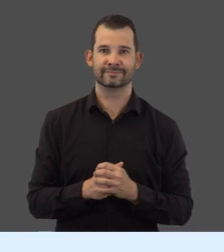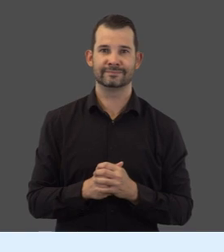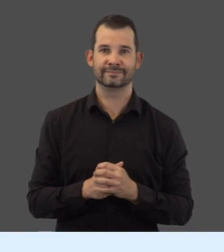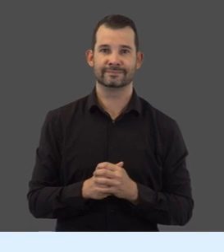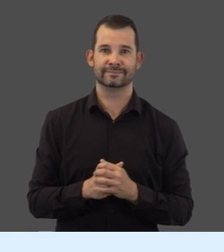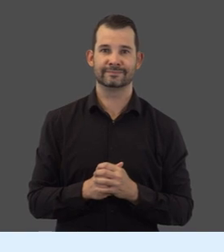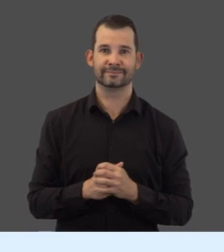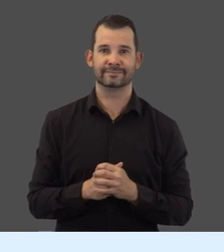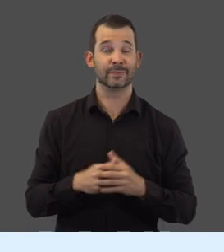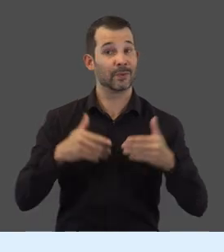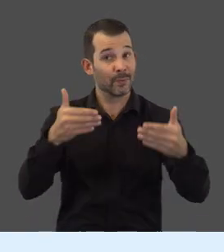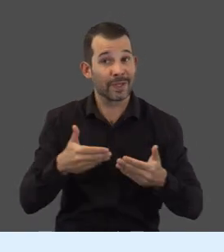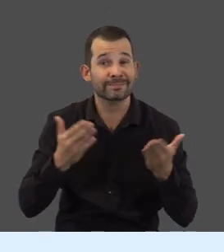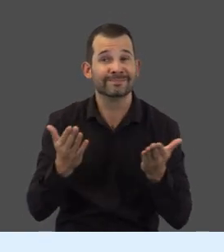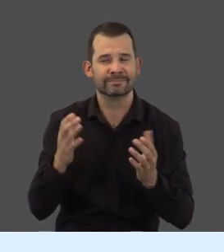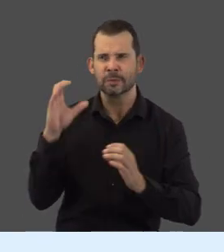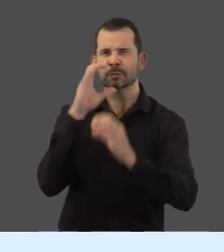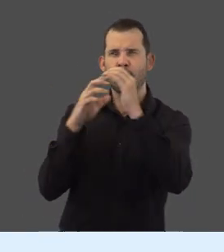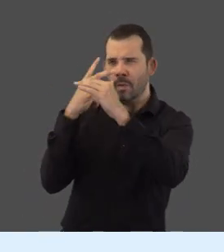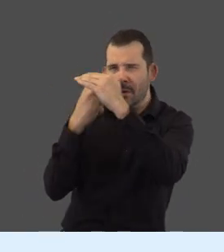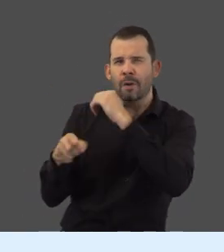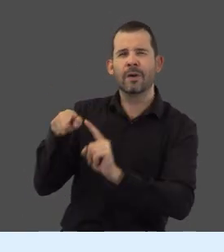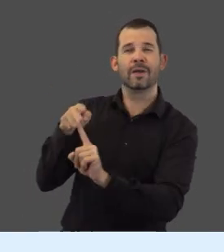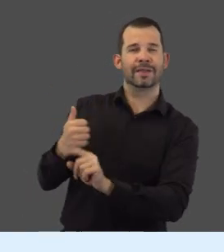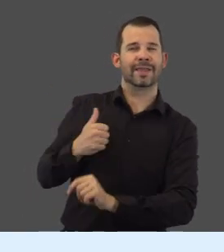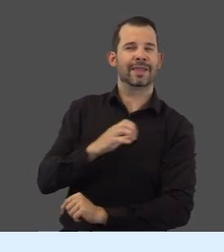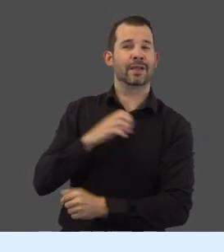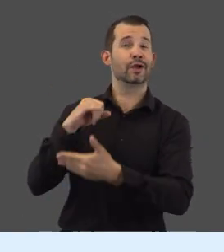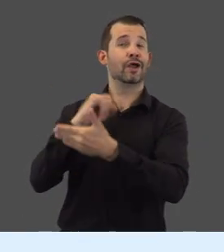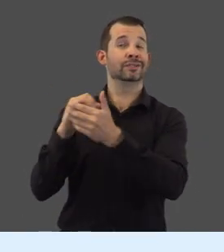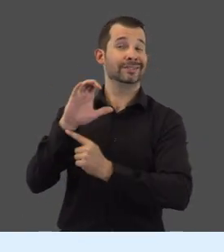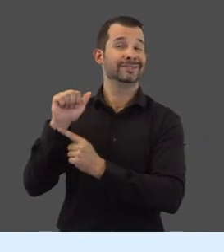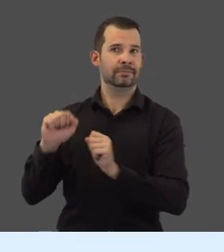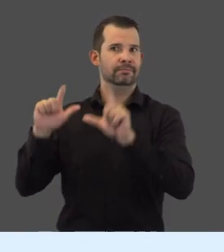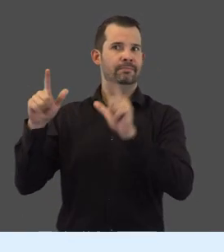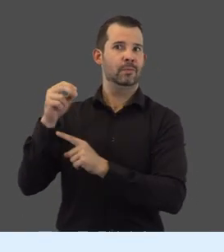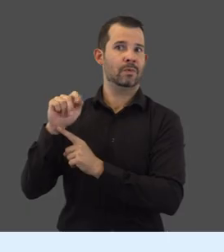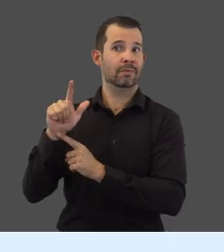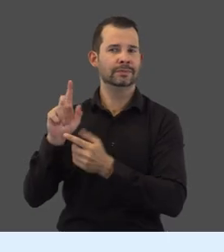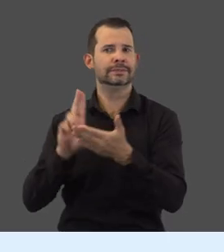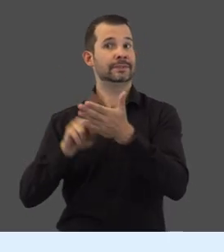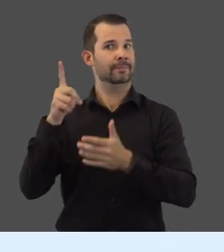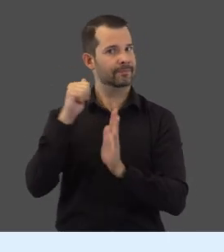Welcome to Exploring the Canada Council for the Arts Portal, how to sign up for an account.